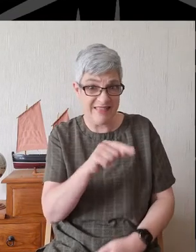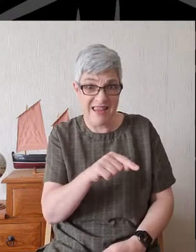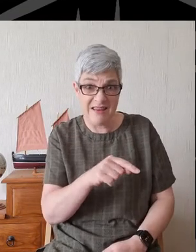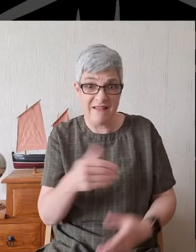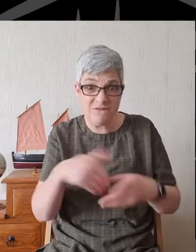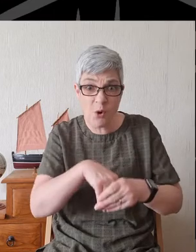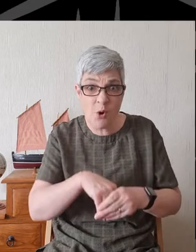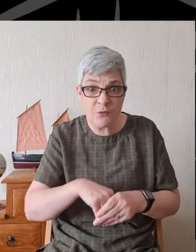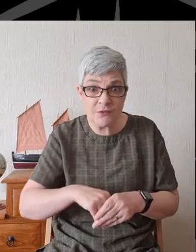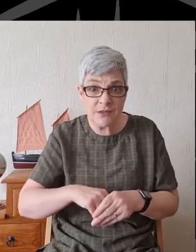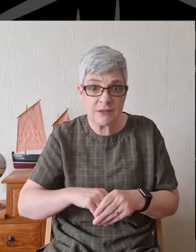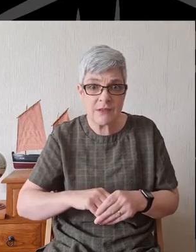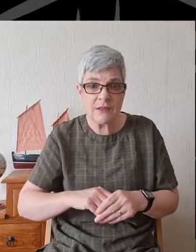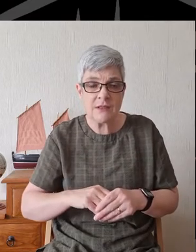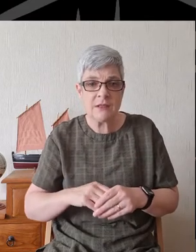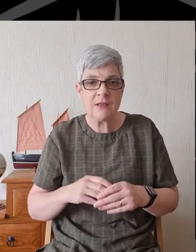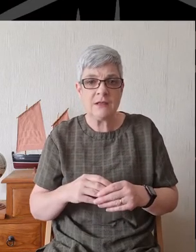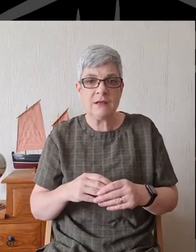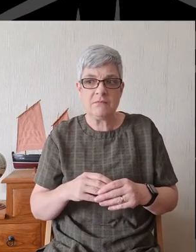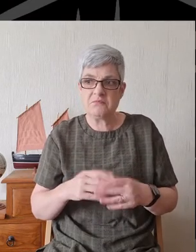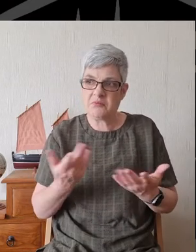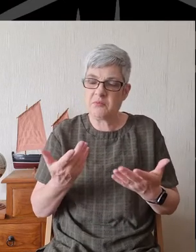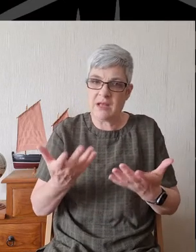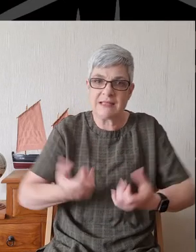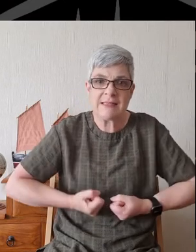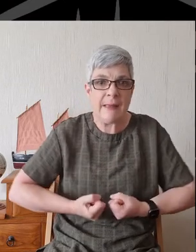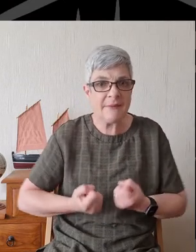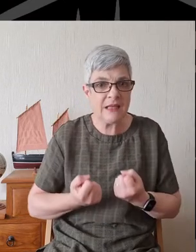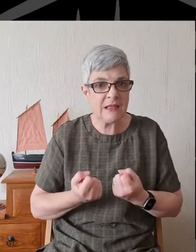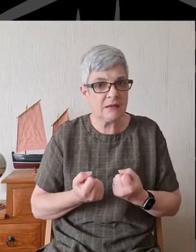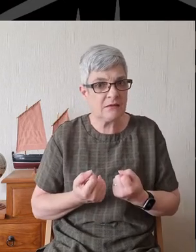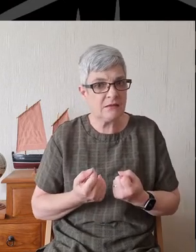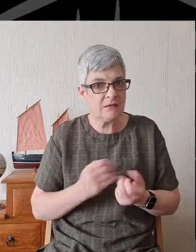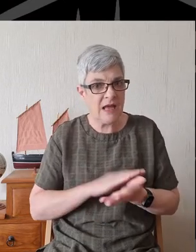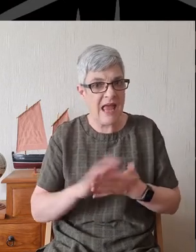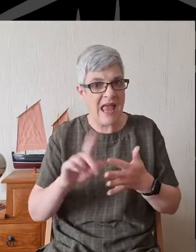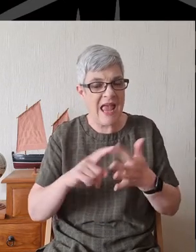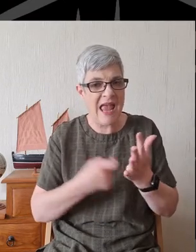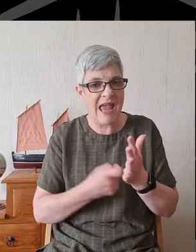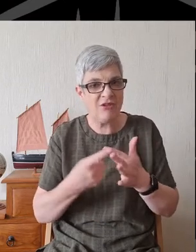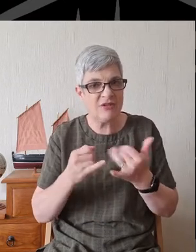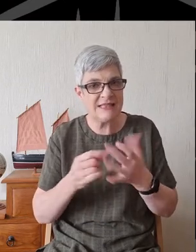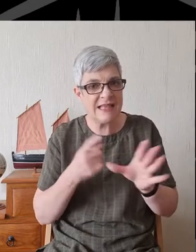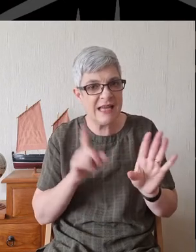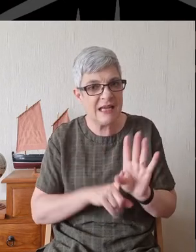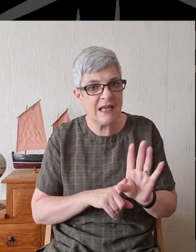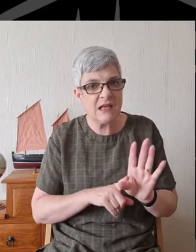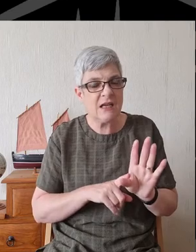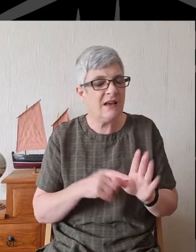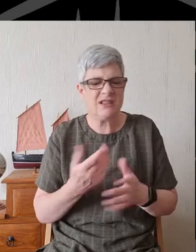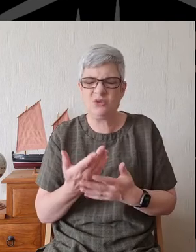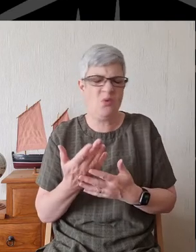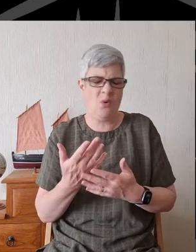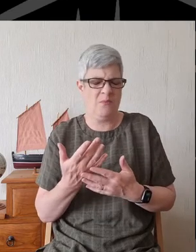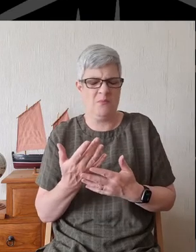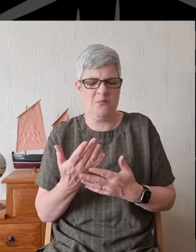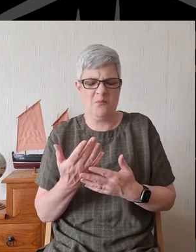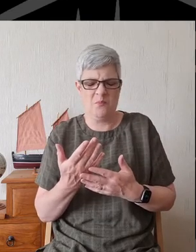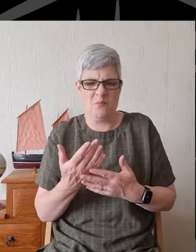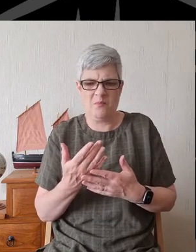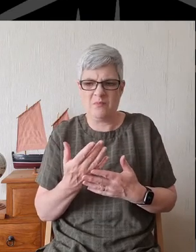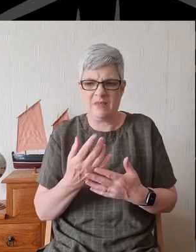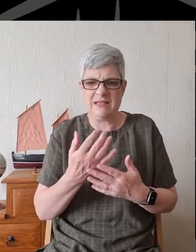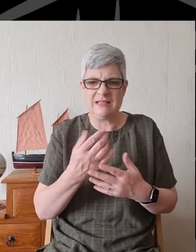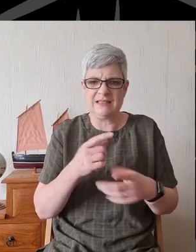Tolerating and embracing heresy has not been confined to Ezekiel's day and is indeed rampant in today's church.